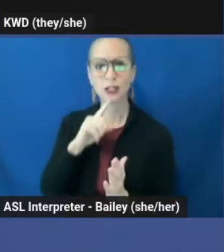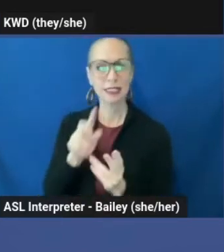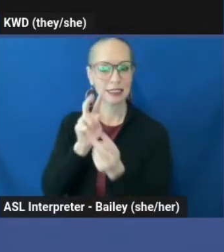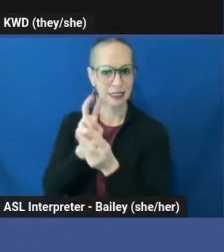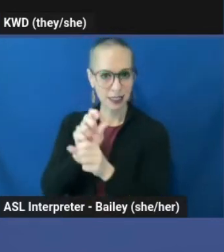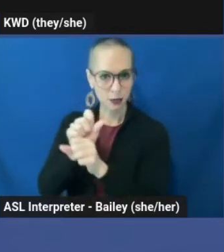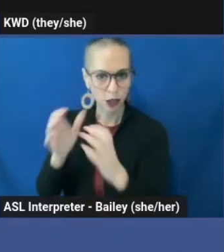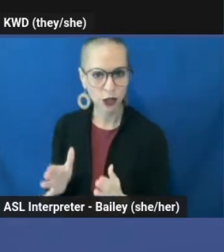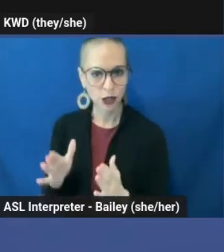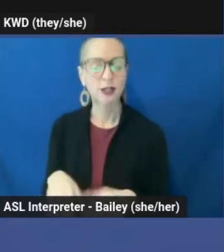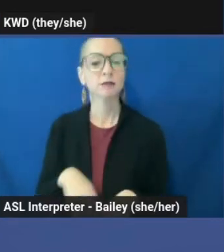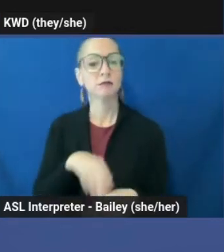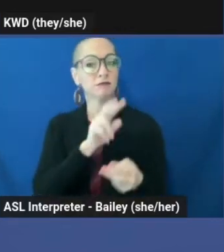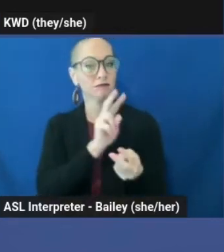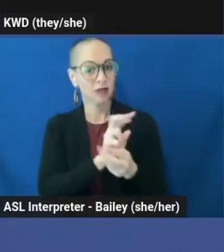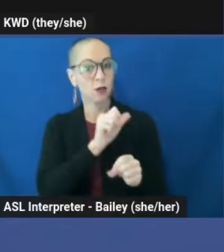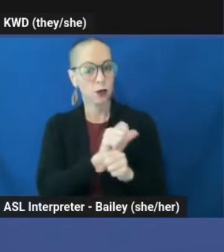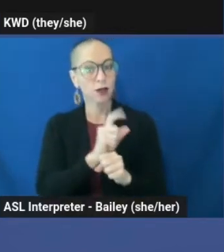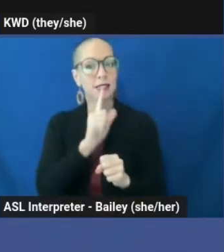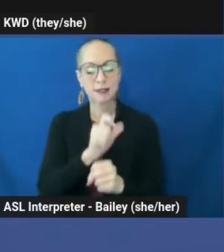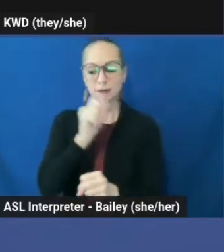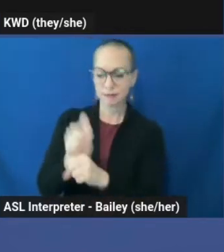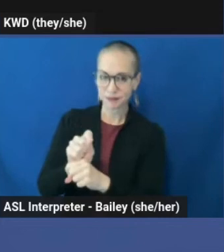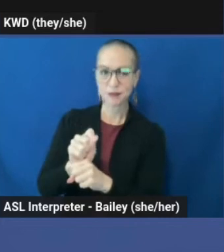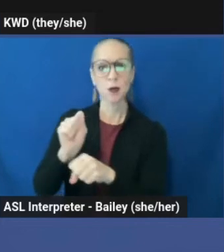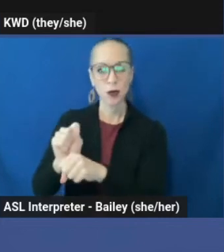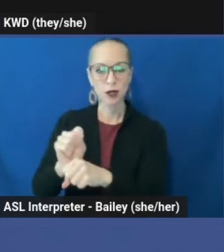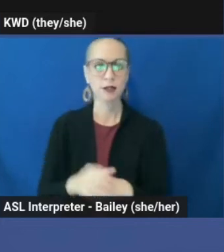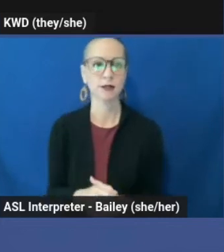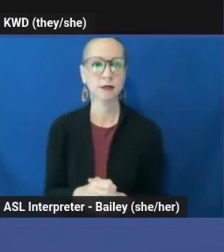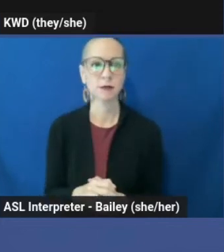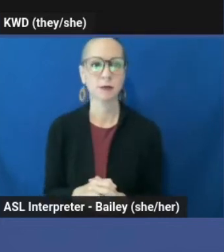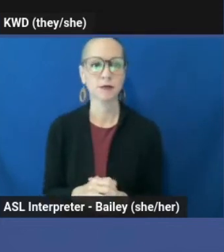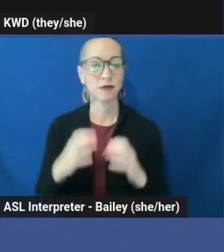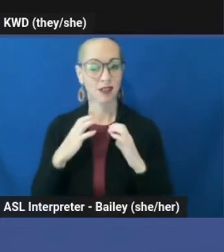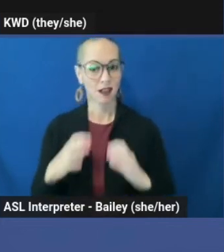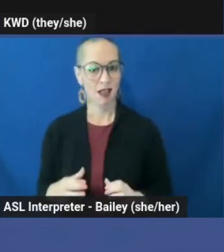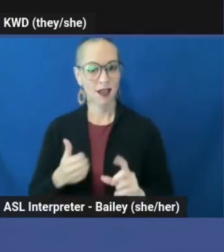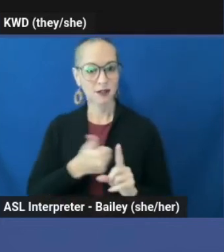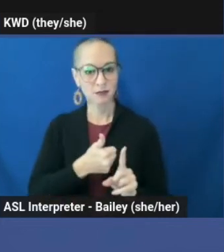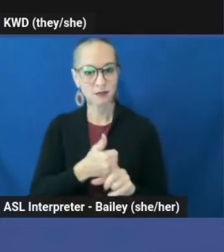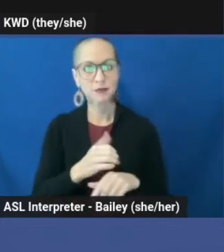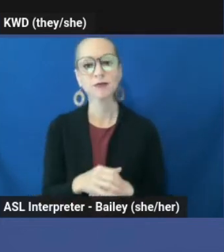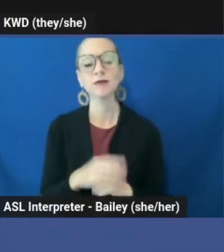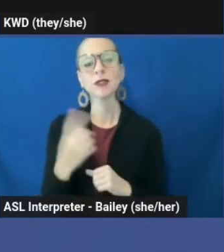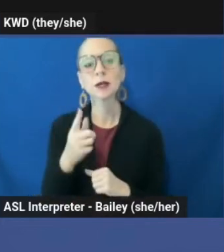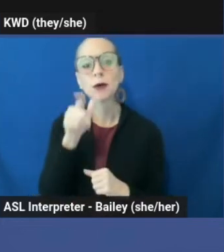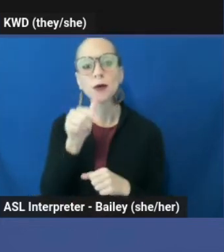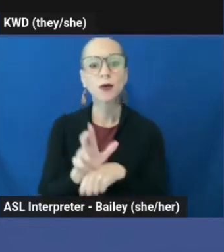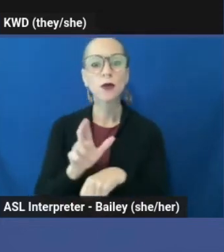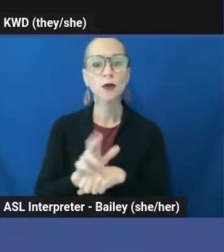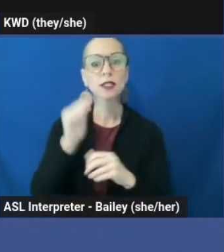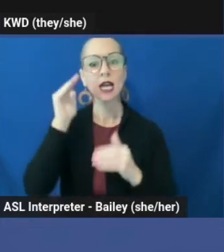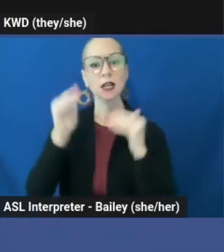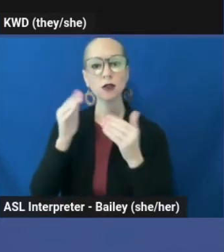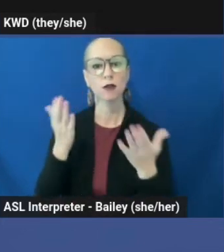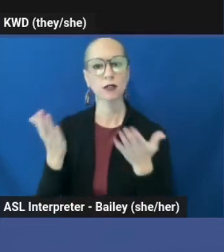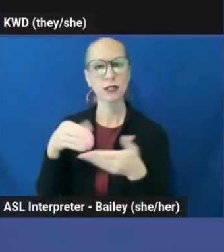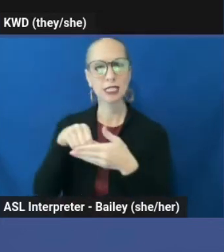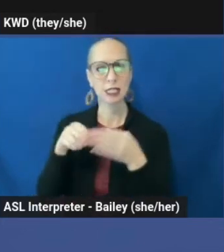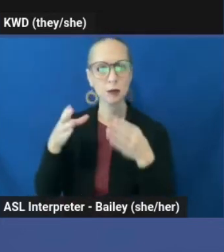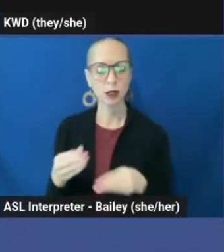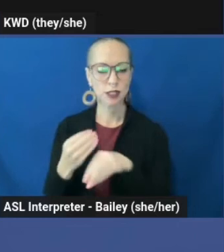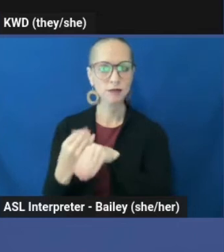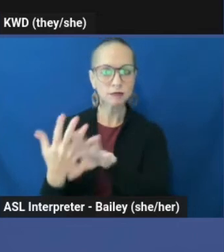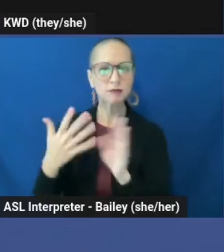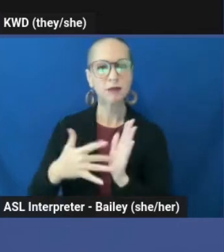And a sex work is work, is a job. And a client is someone who uses adult services in person, virtually,